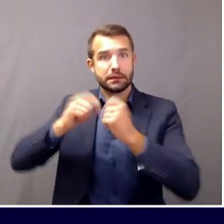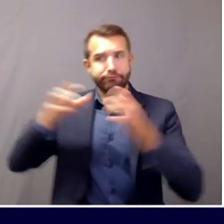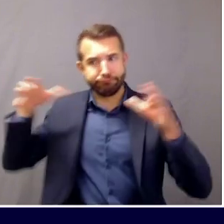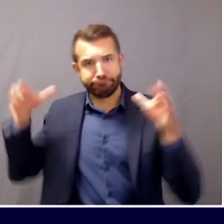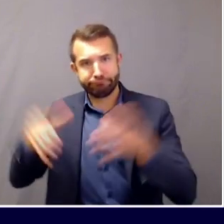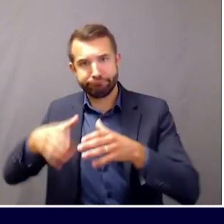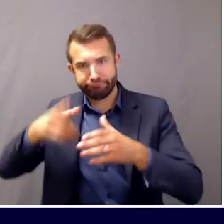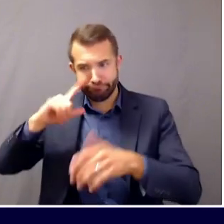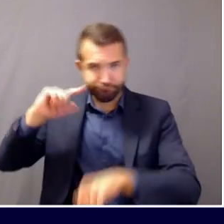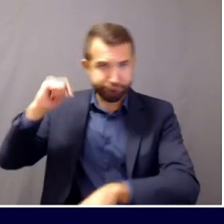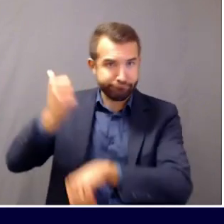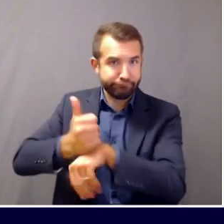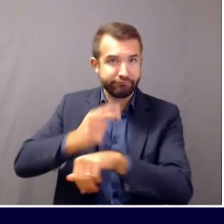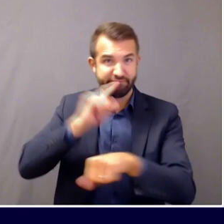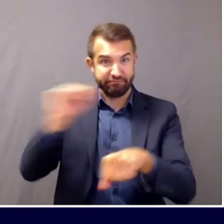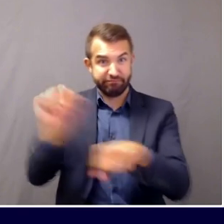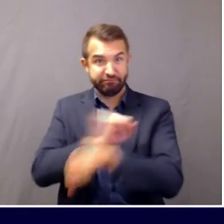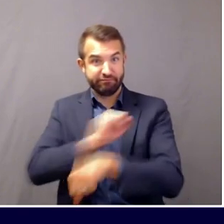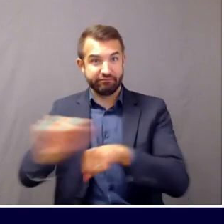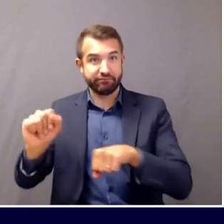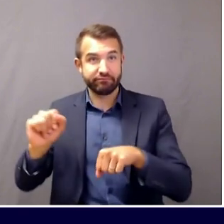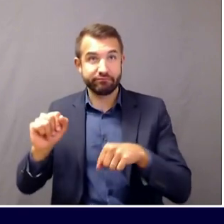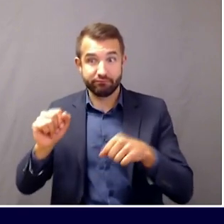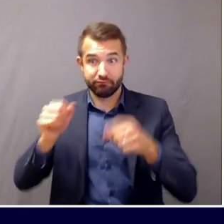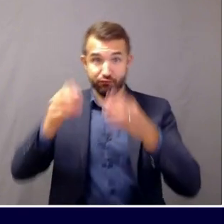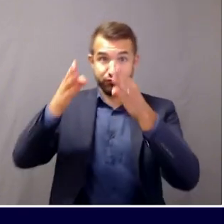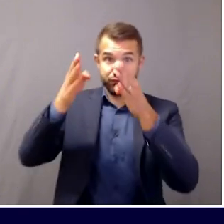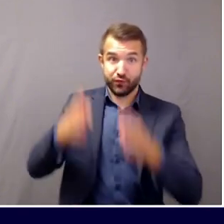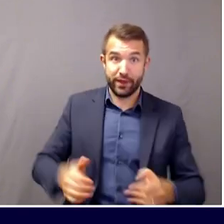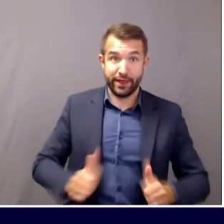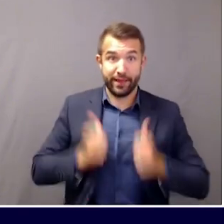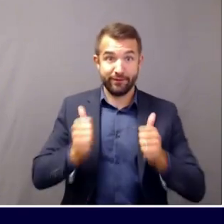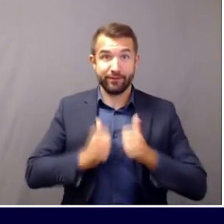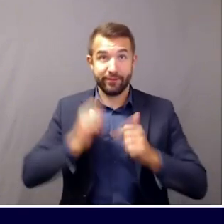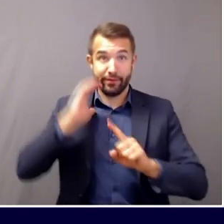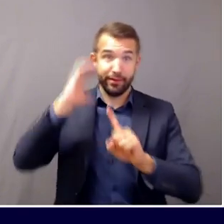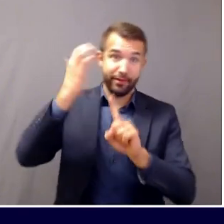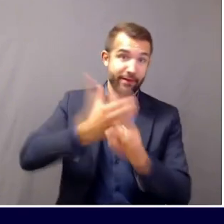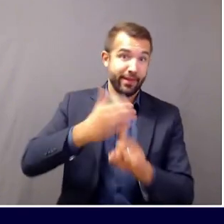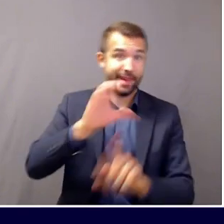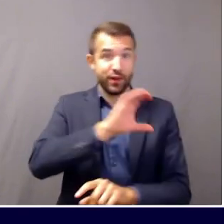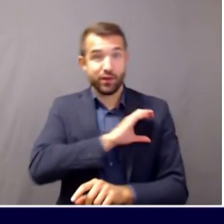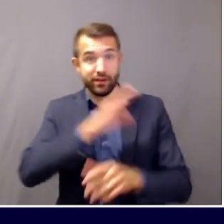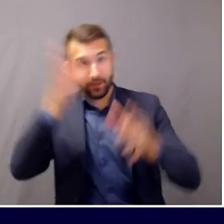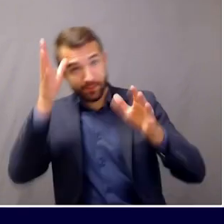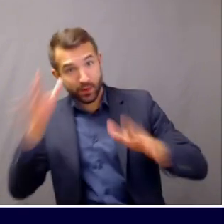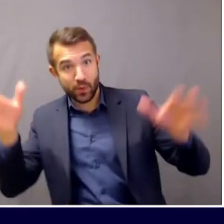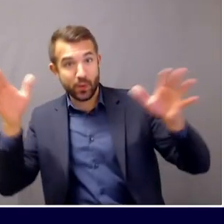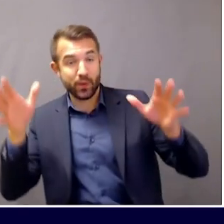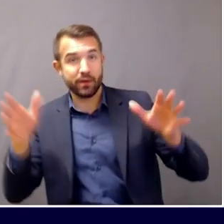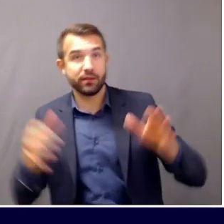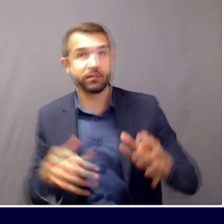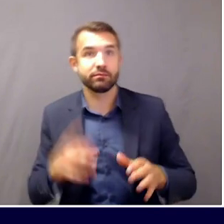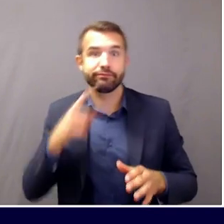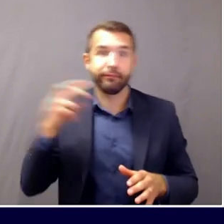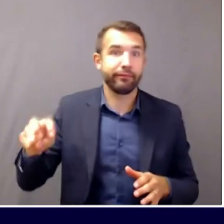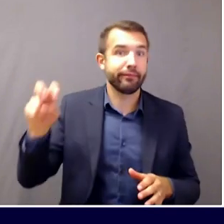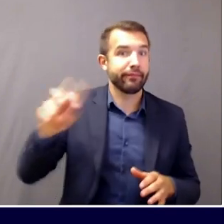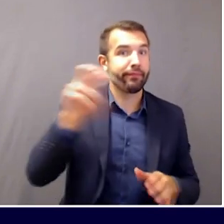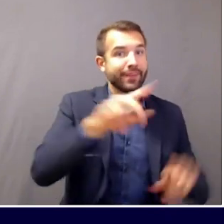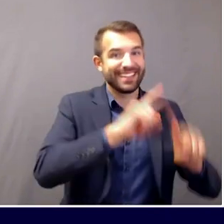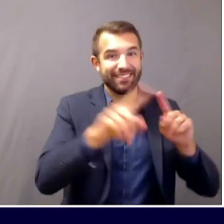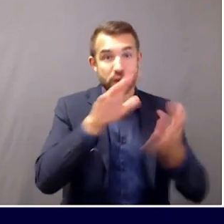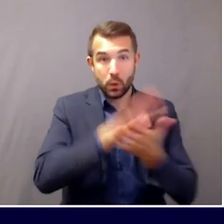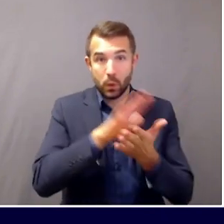businesses because, as they say, there's always a lot of buzz about seeing a moose. But it's a serious message that is trying to get